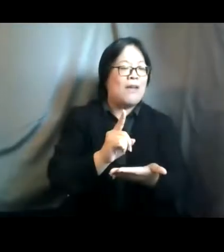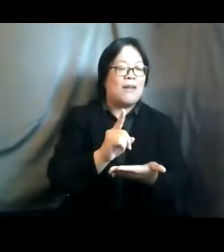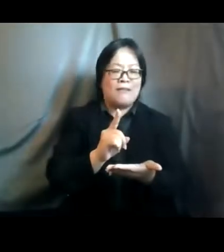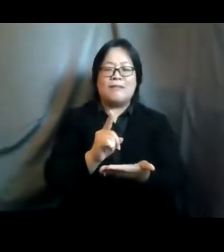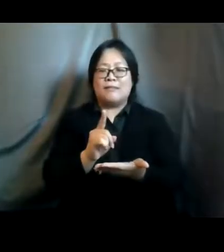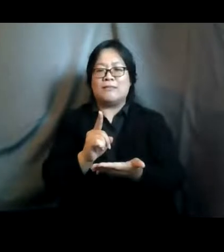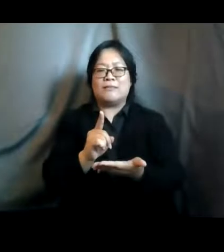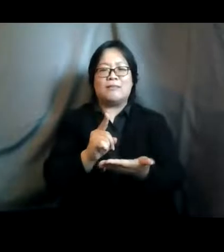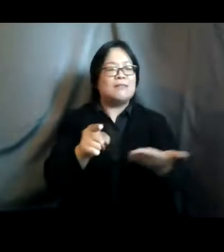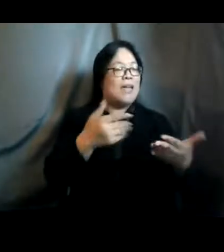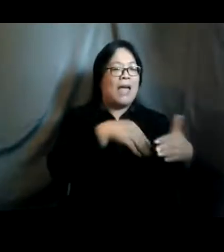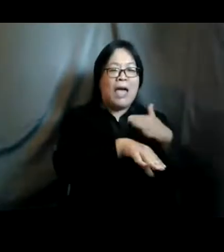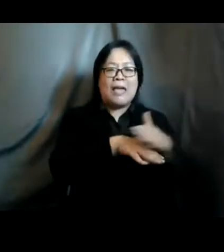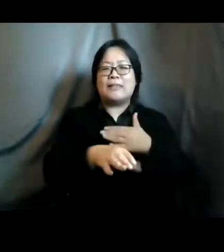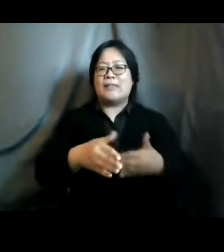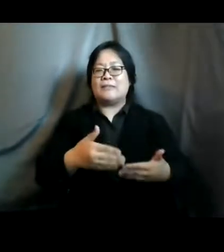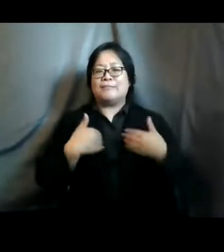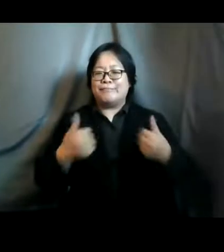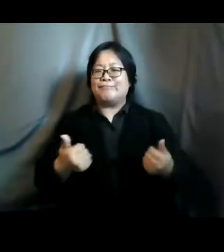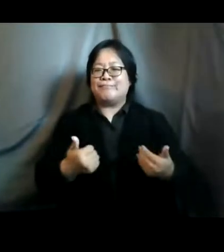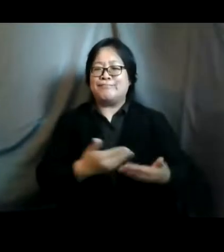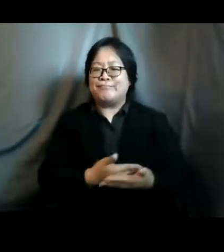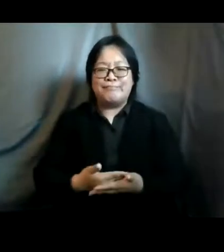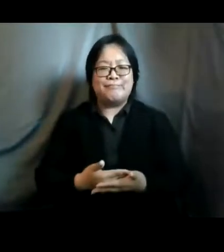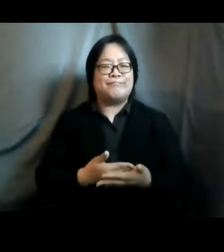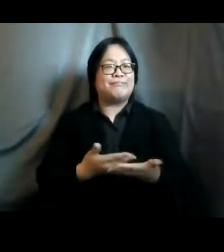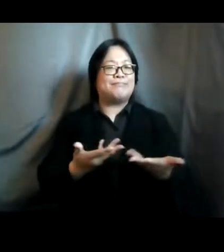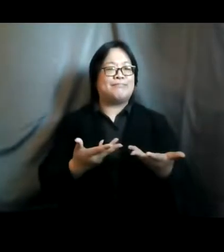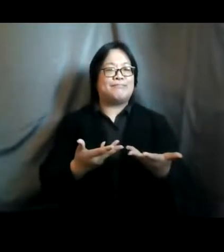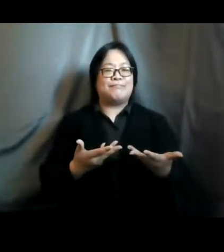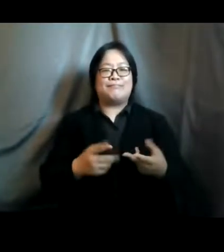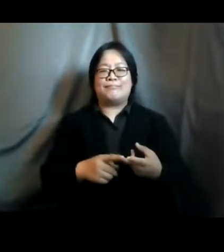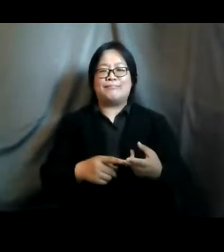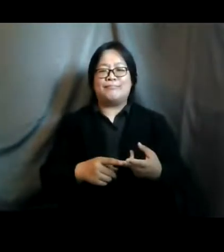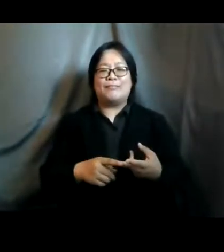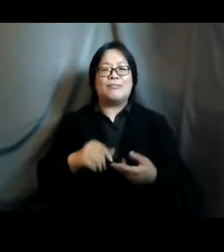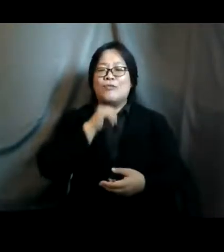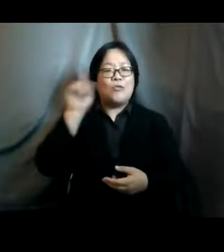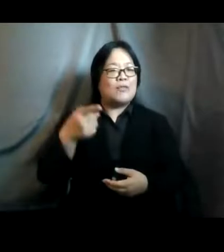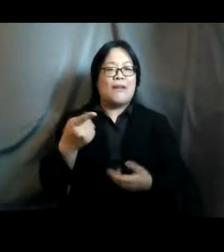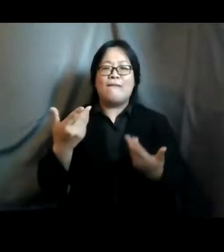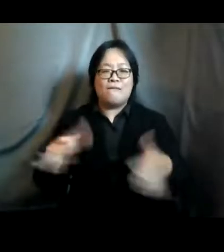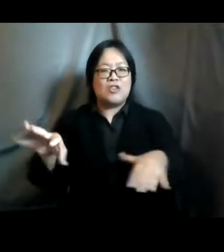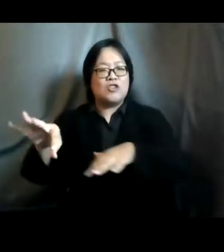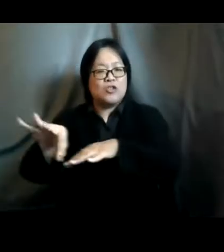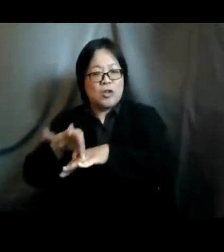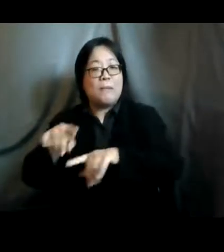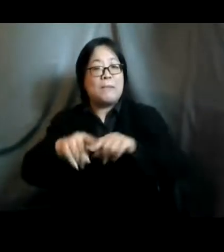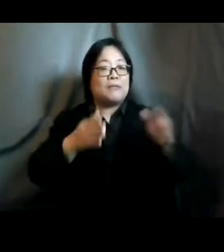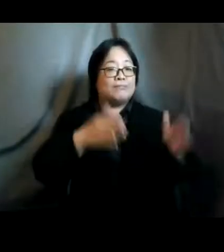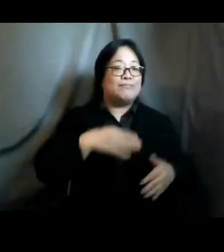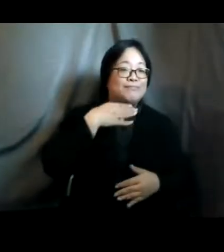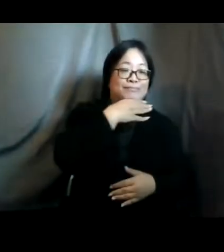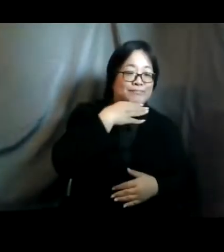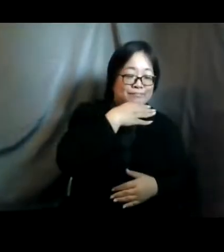access to contraceptives for all those who need them not just those who are married but actually young people who